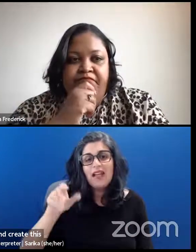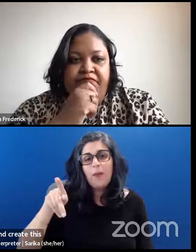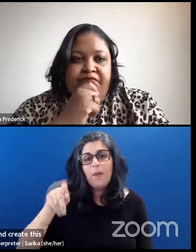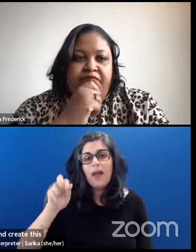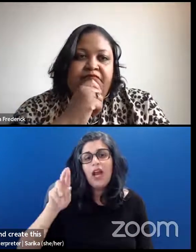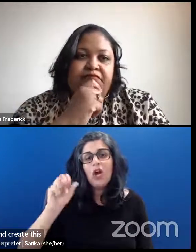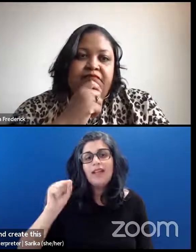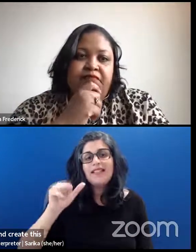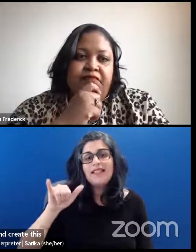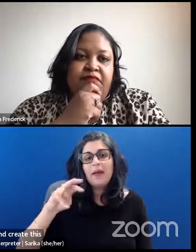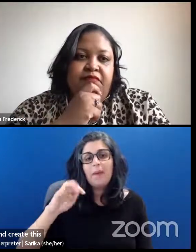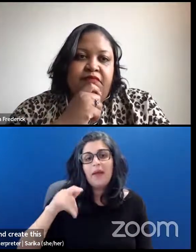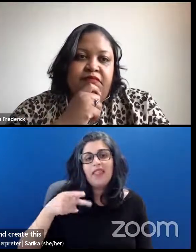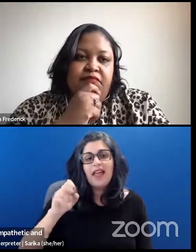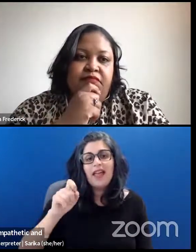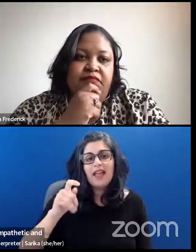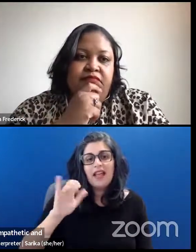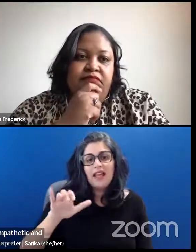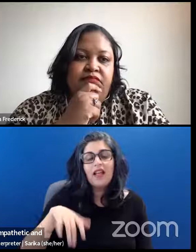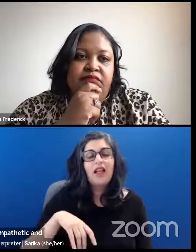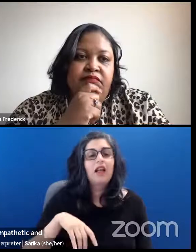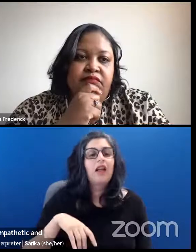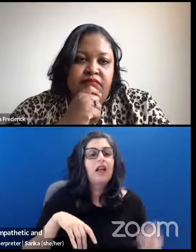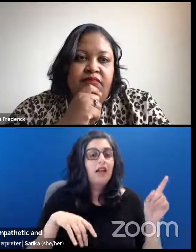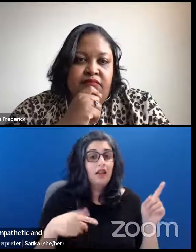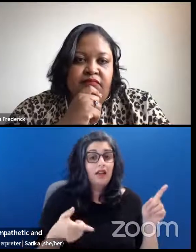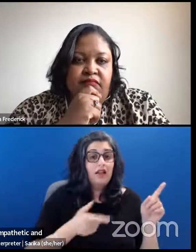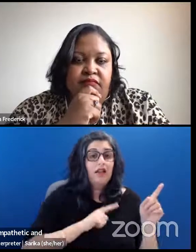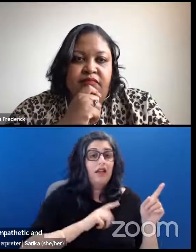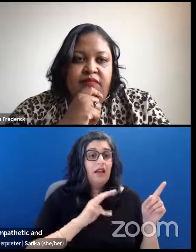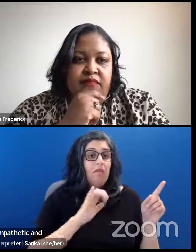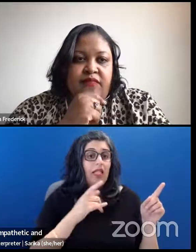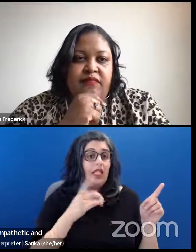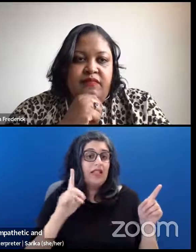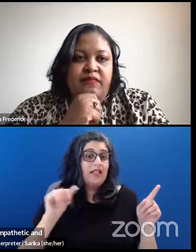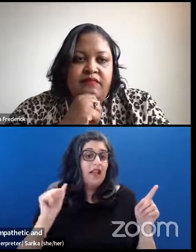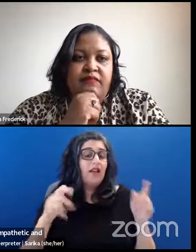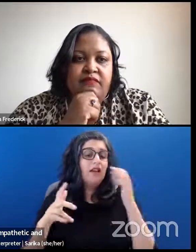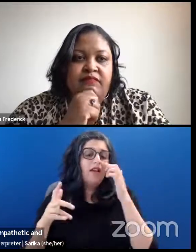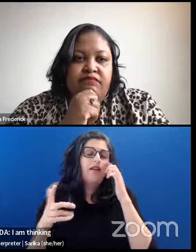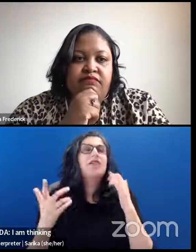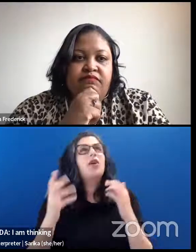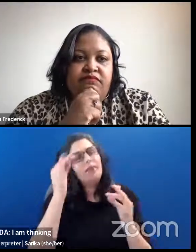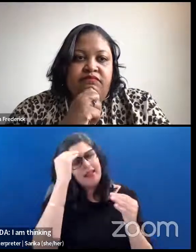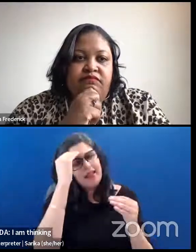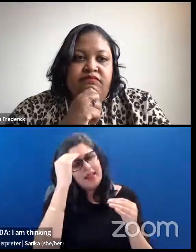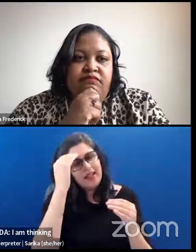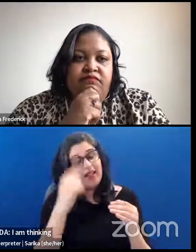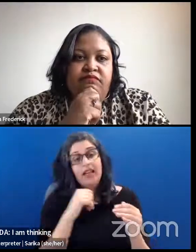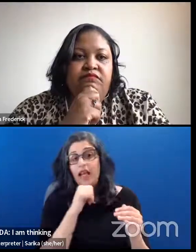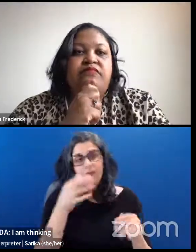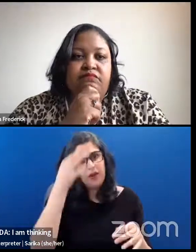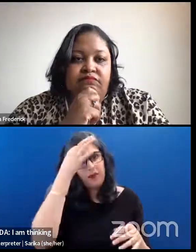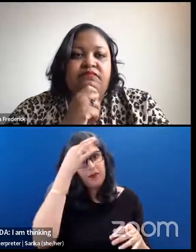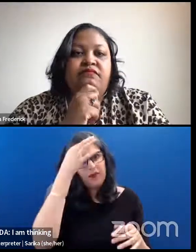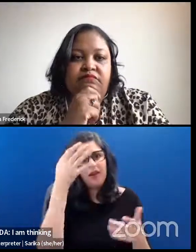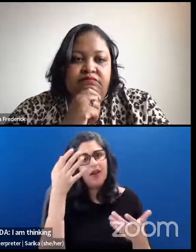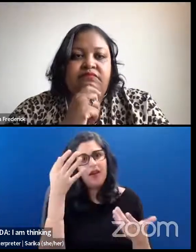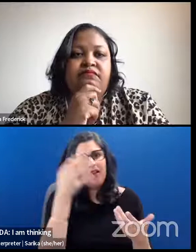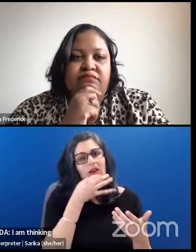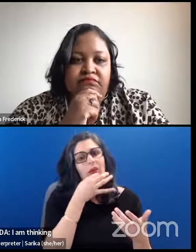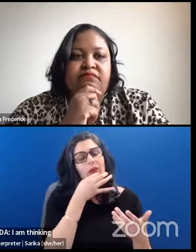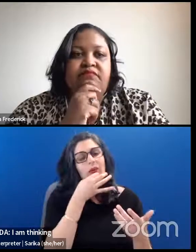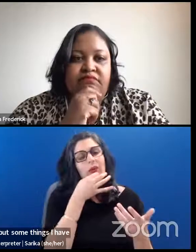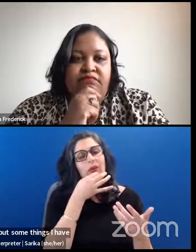Yeah, I'm thinking, and I'm not a practitioner on this, but some of the things that I have learned is just, you know, shake it, that shaking, shake one